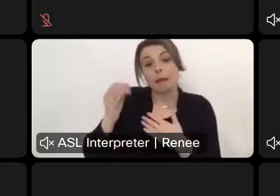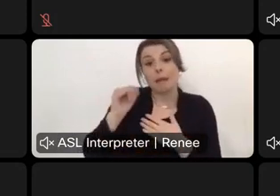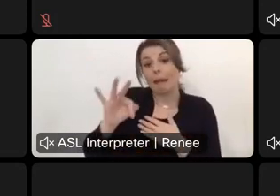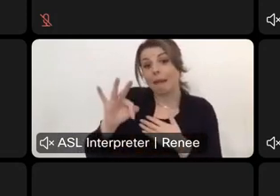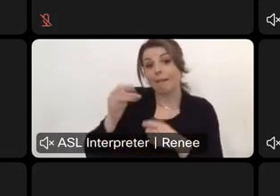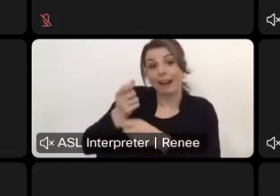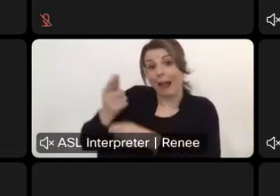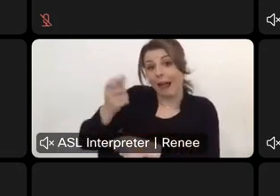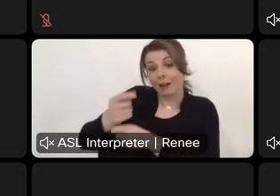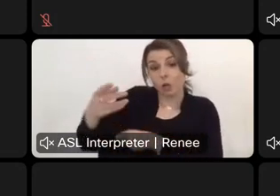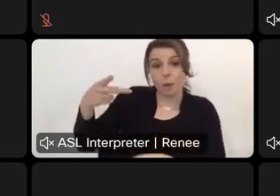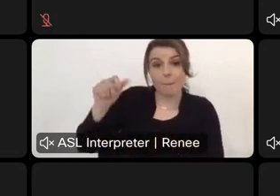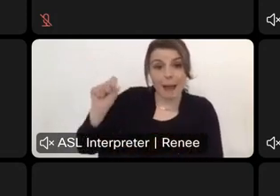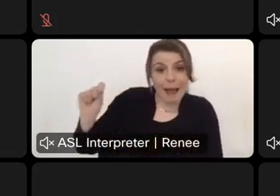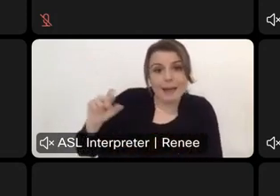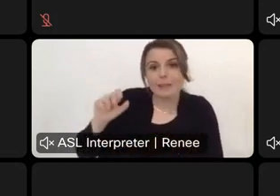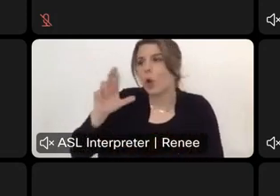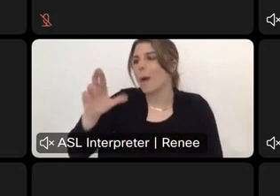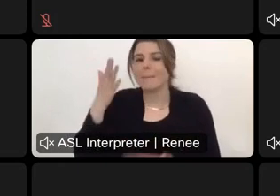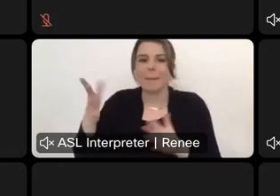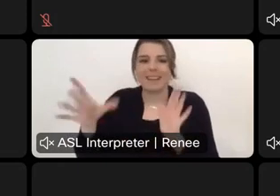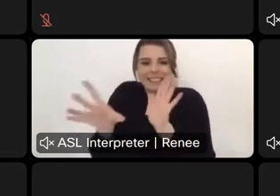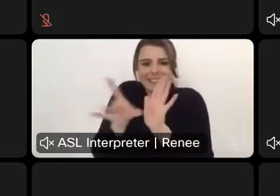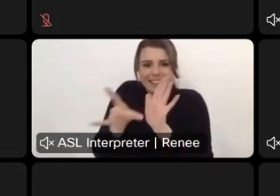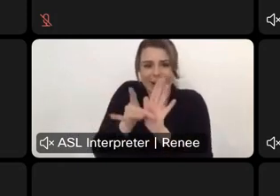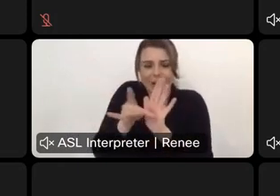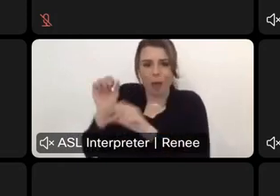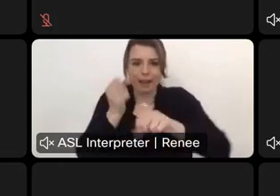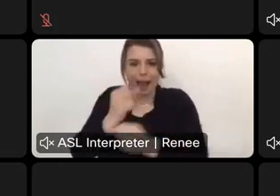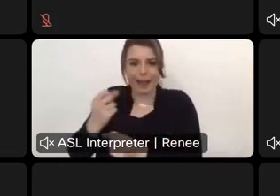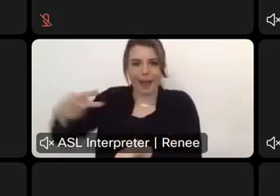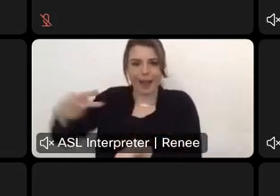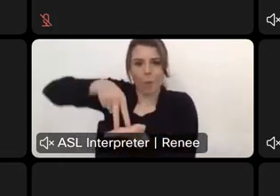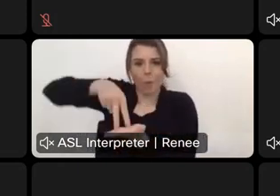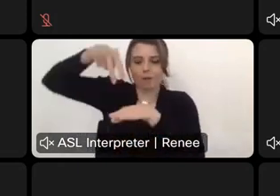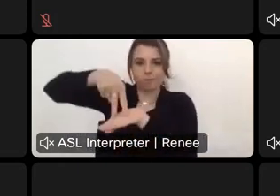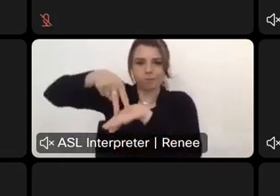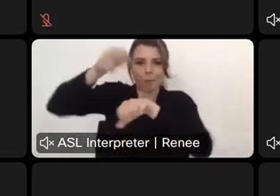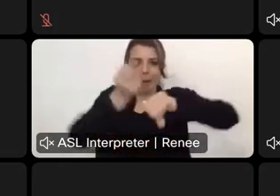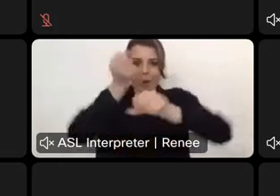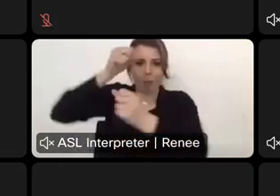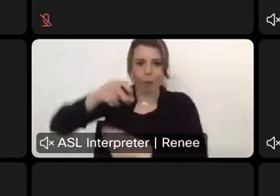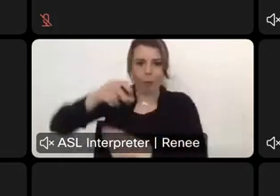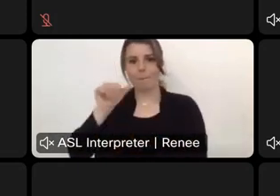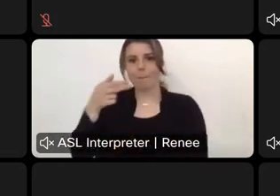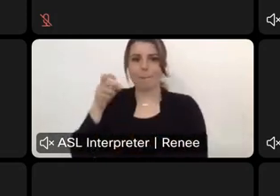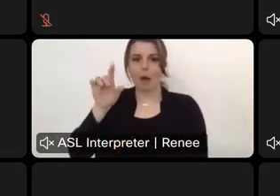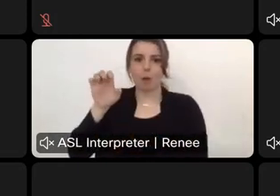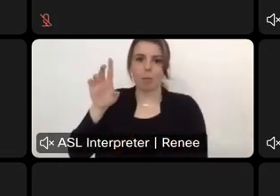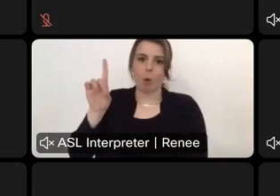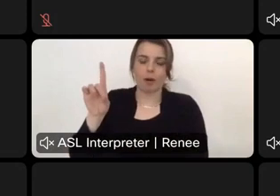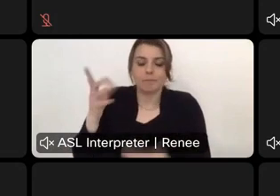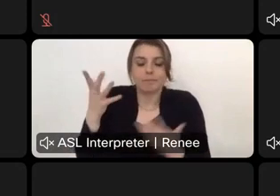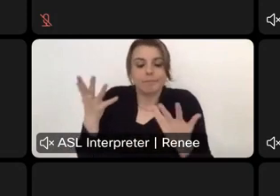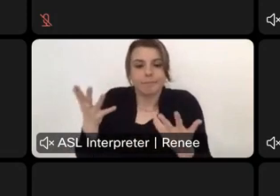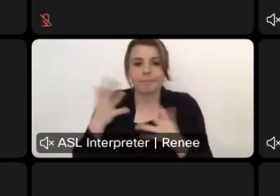or a sticker on the, on the kayak or a paddleboard or things like that. So, um, yeah, I mean, as far as these